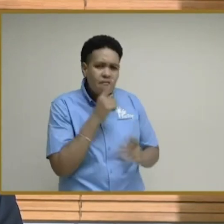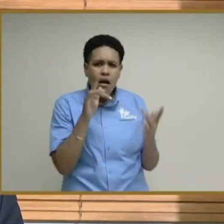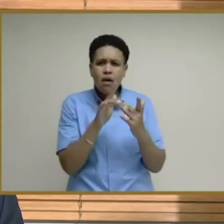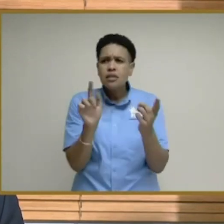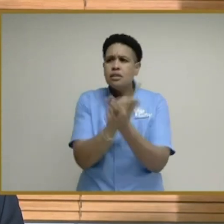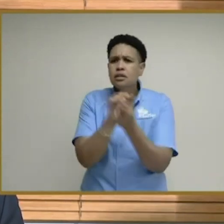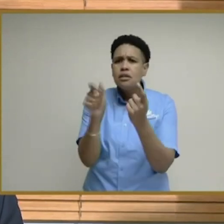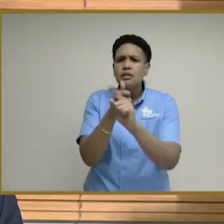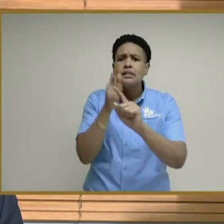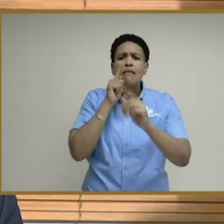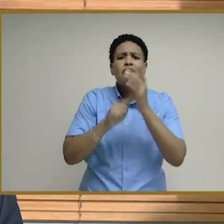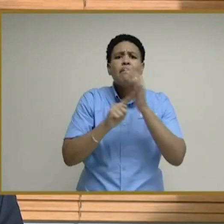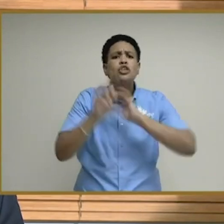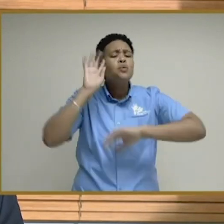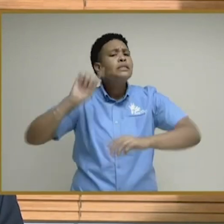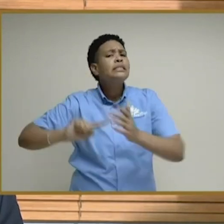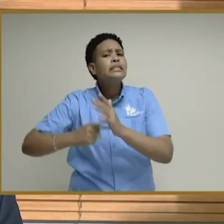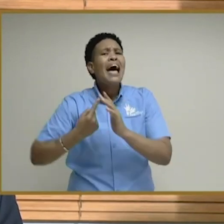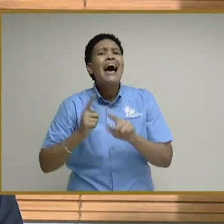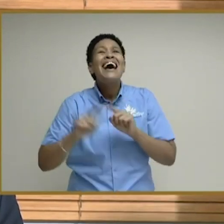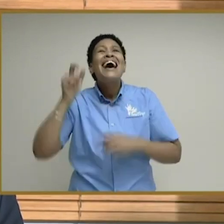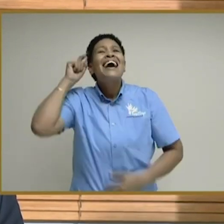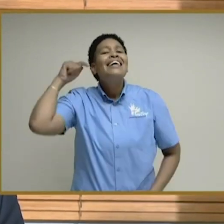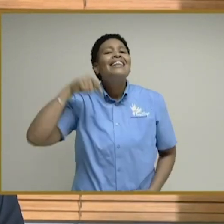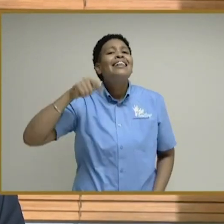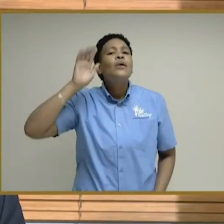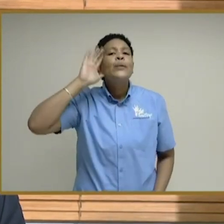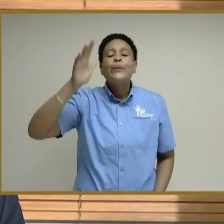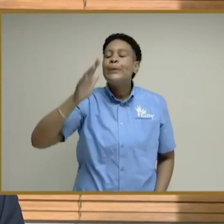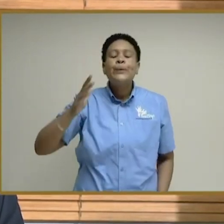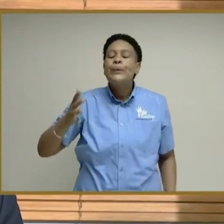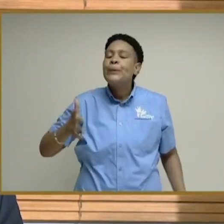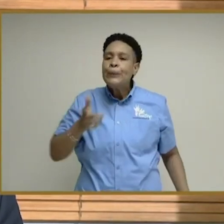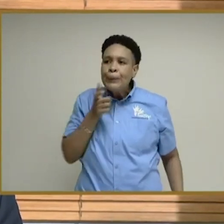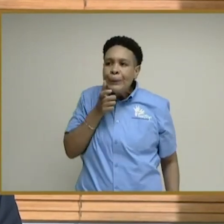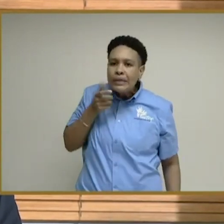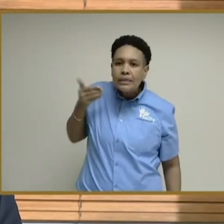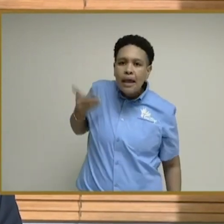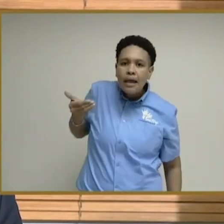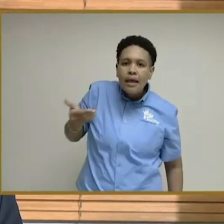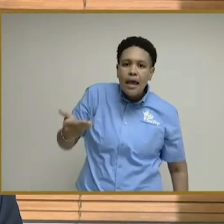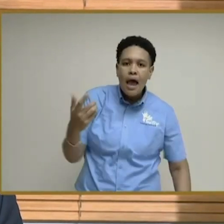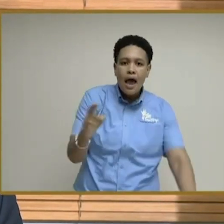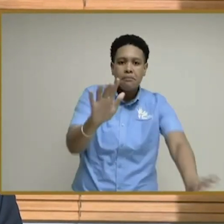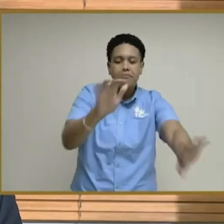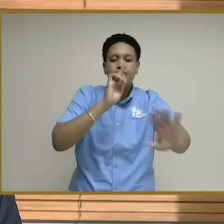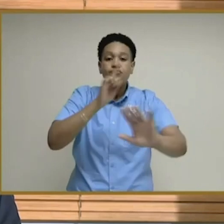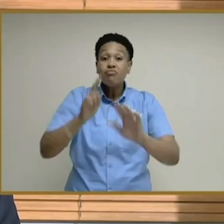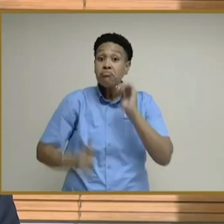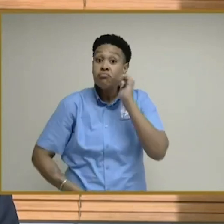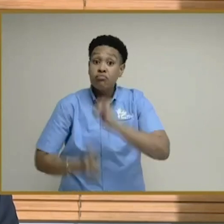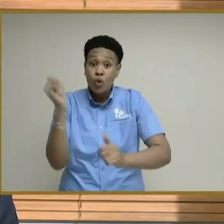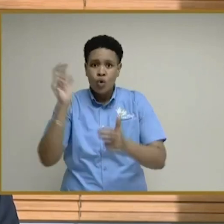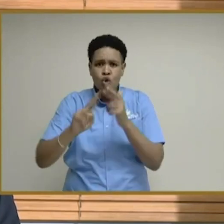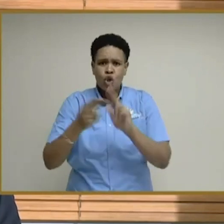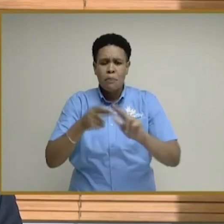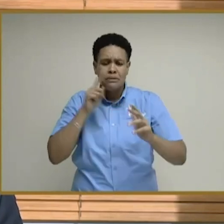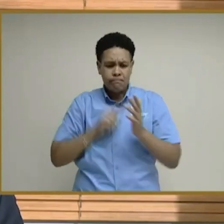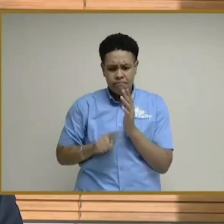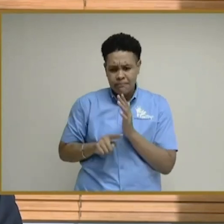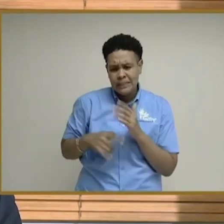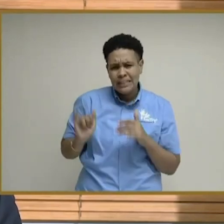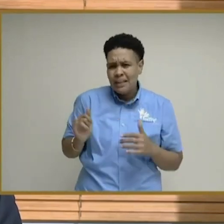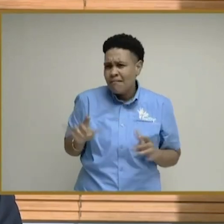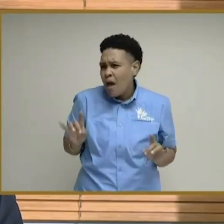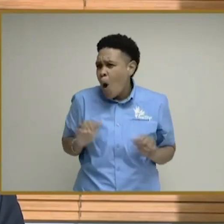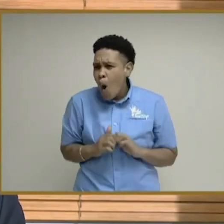tracing investigation would commence. But this would have been very, very recent. So the bulk of the numbers are under investigation.